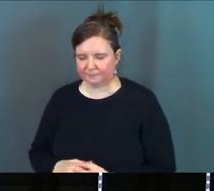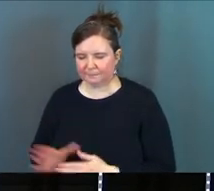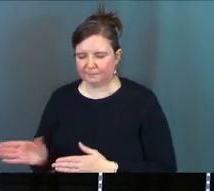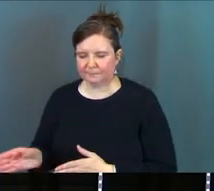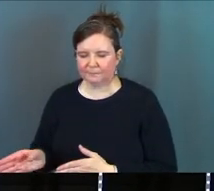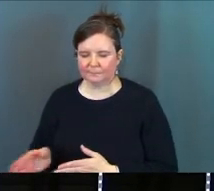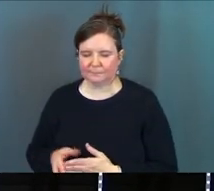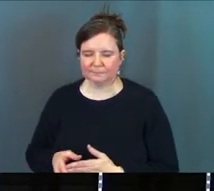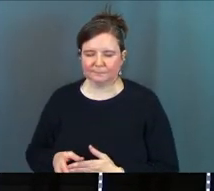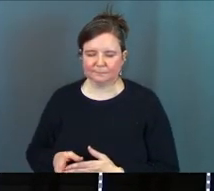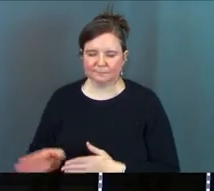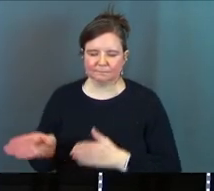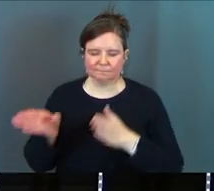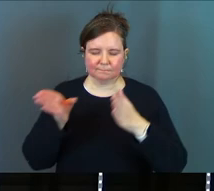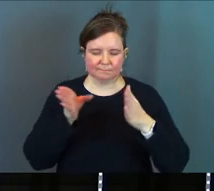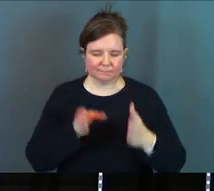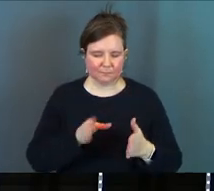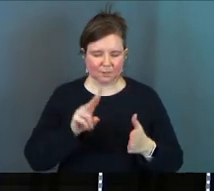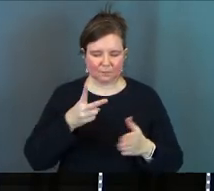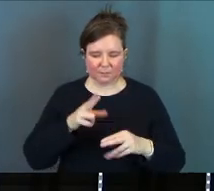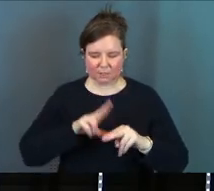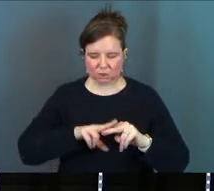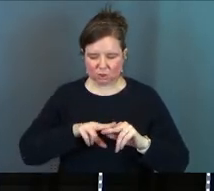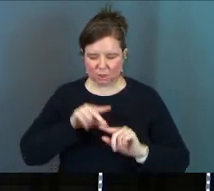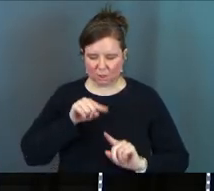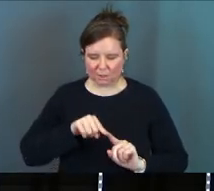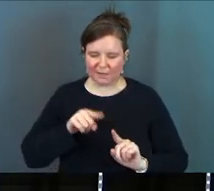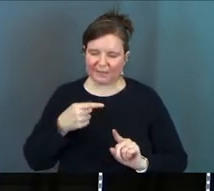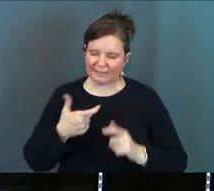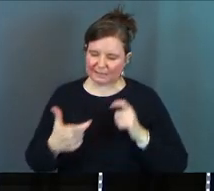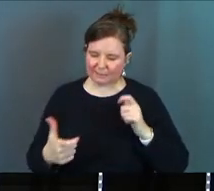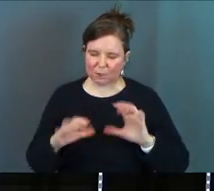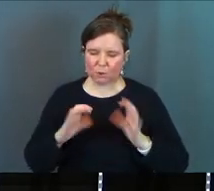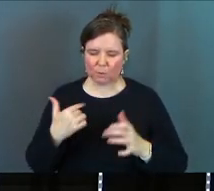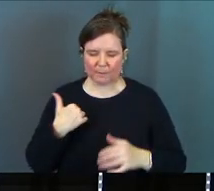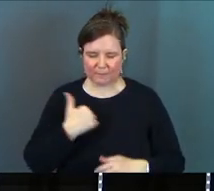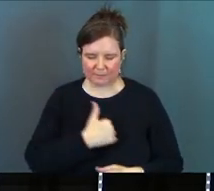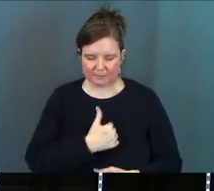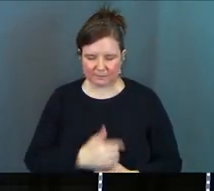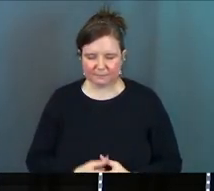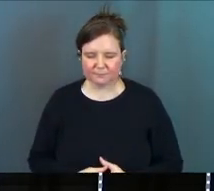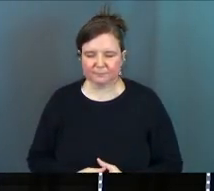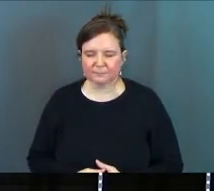for those of us here who are second chairs and this is the bigger group of us